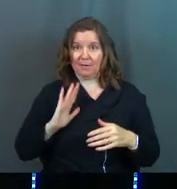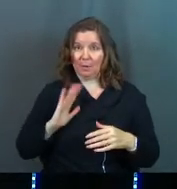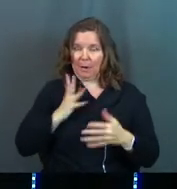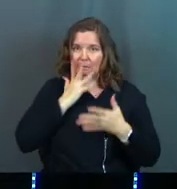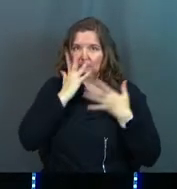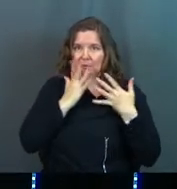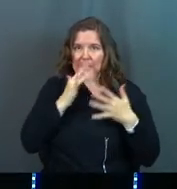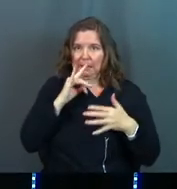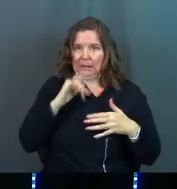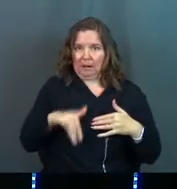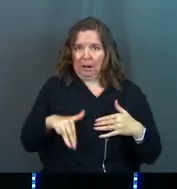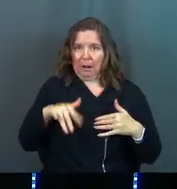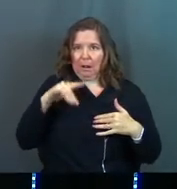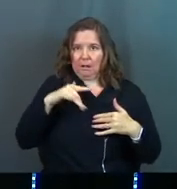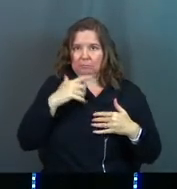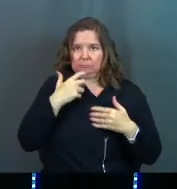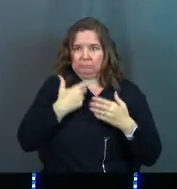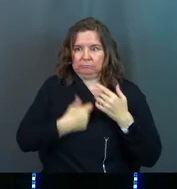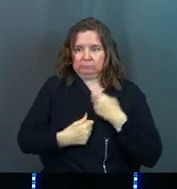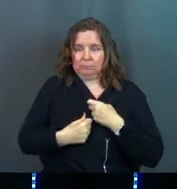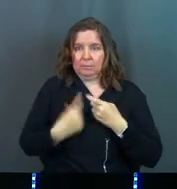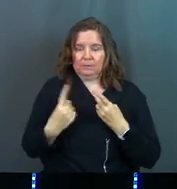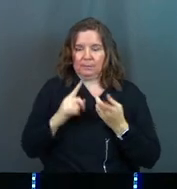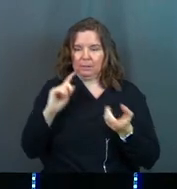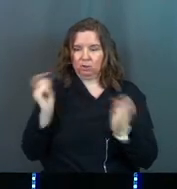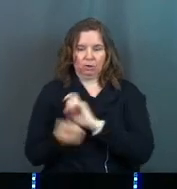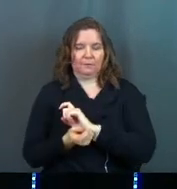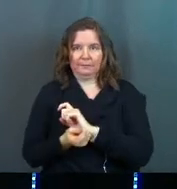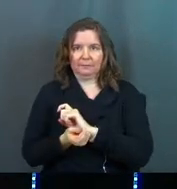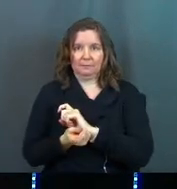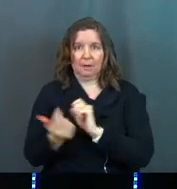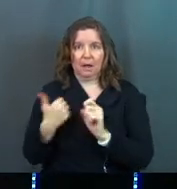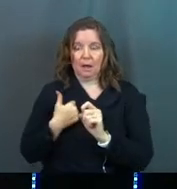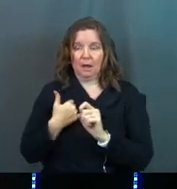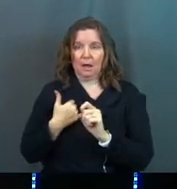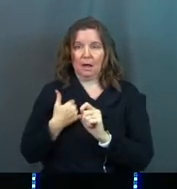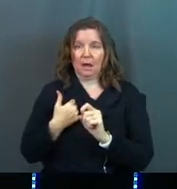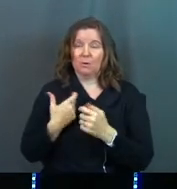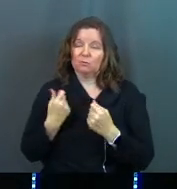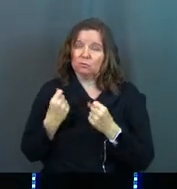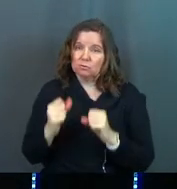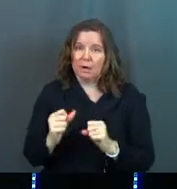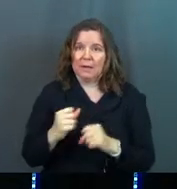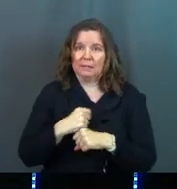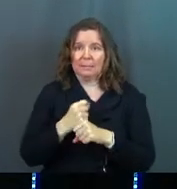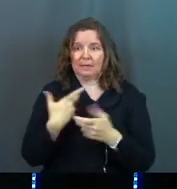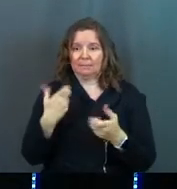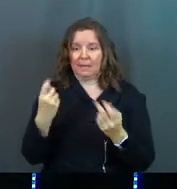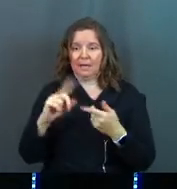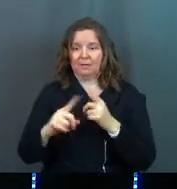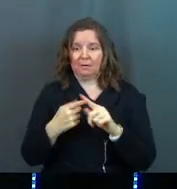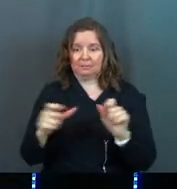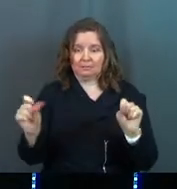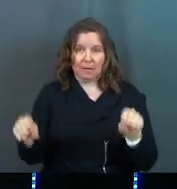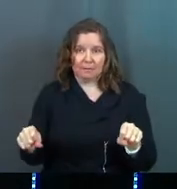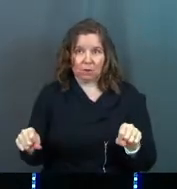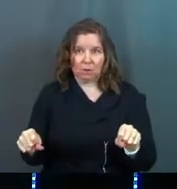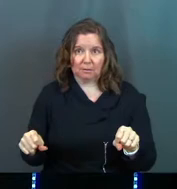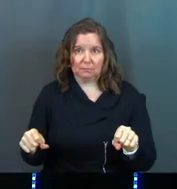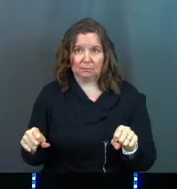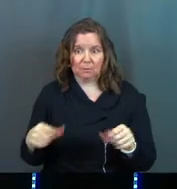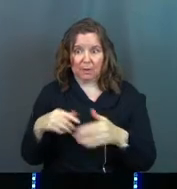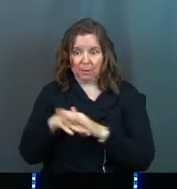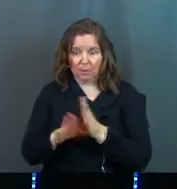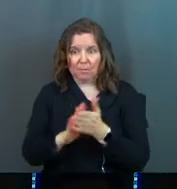shy kid in junior high and high school, but something just shifted, and I was trying to build as much friendship as I possibly could.